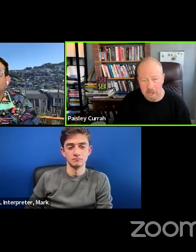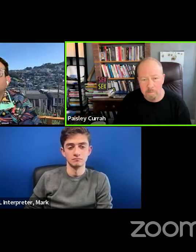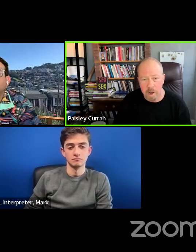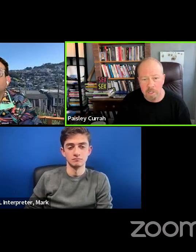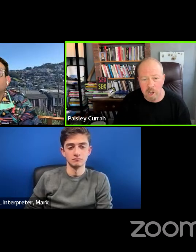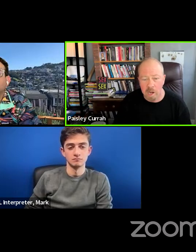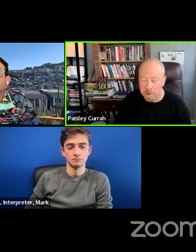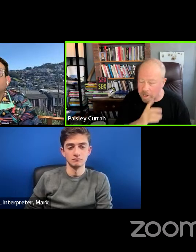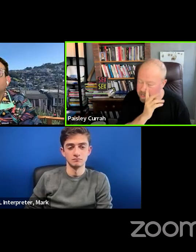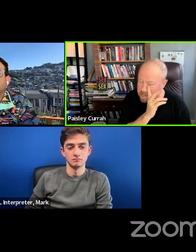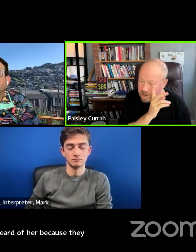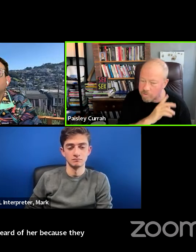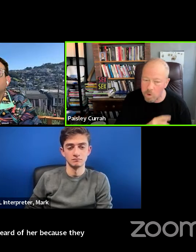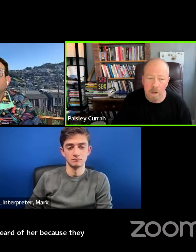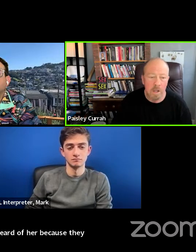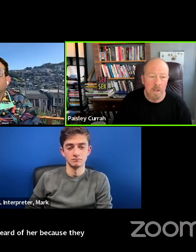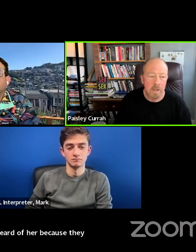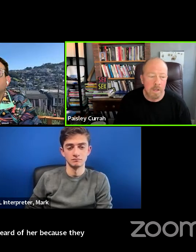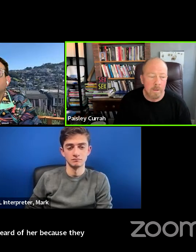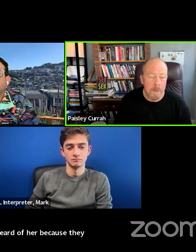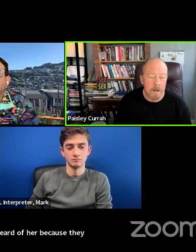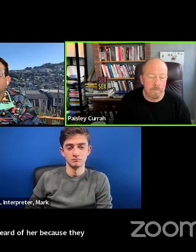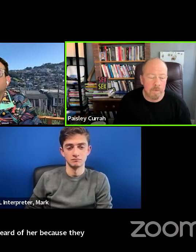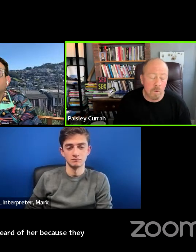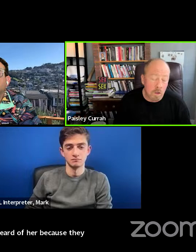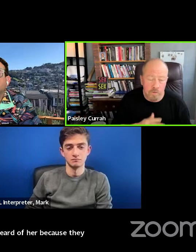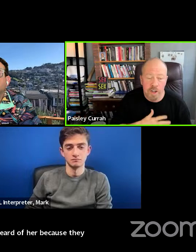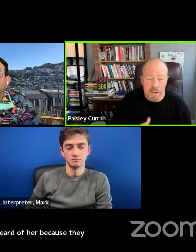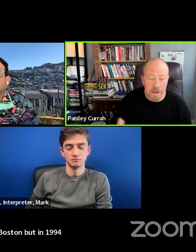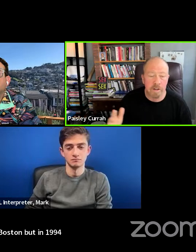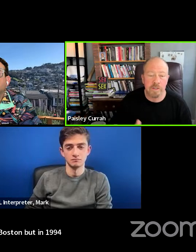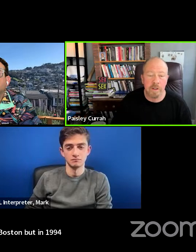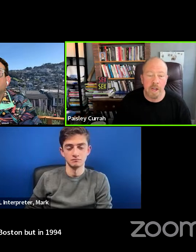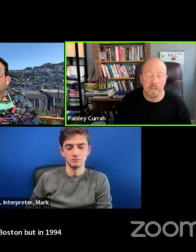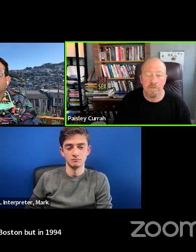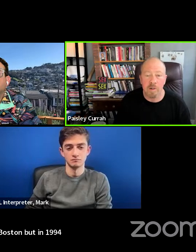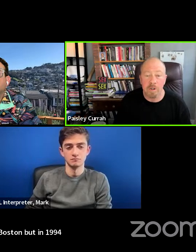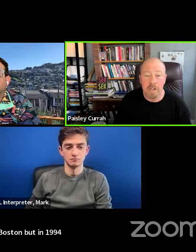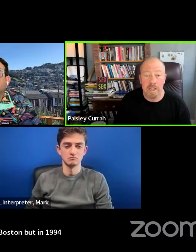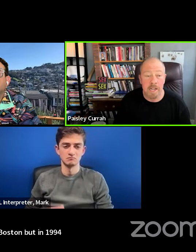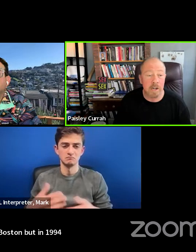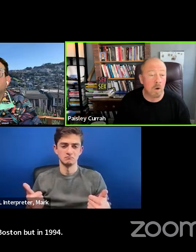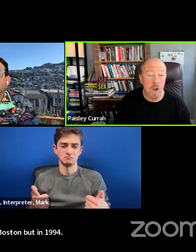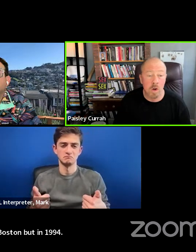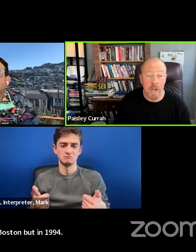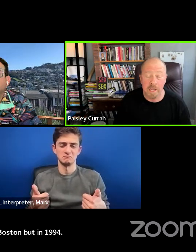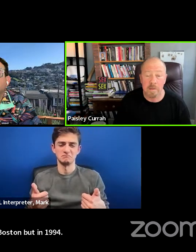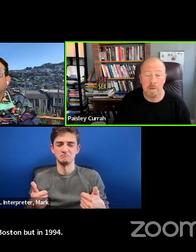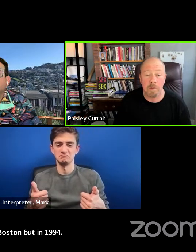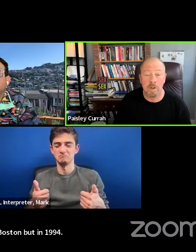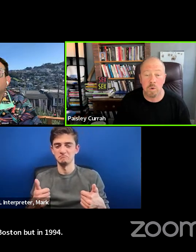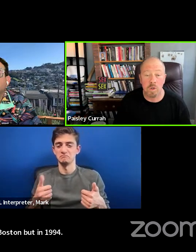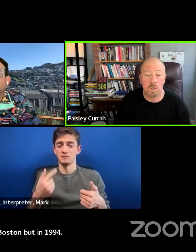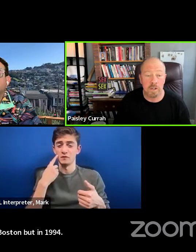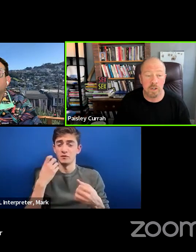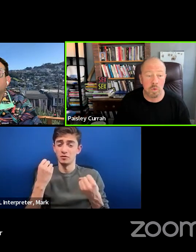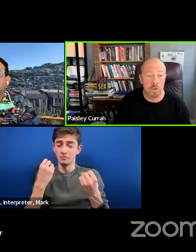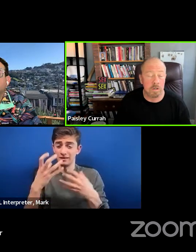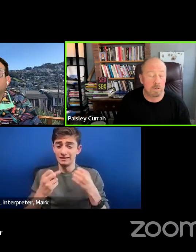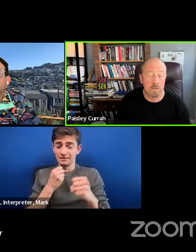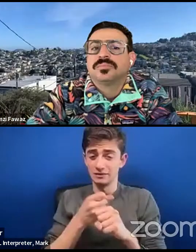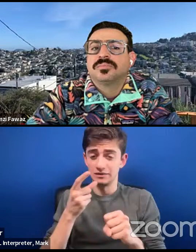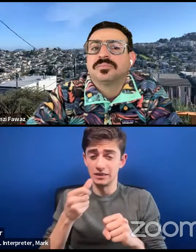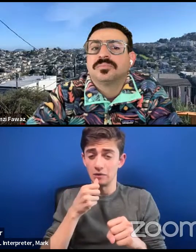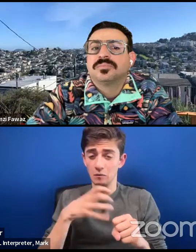in Bostock. But in 1994, well, for years, Dee Farmer litigated her own Eighth Amendment cruel and